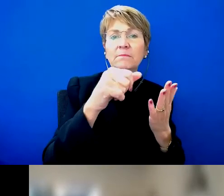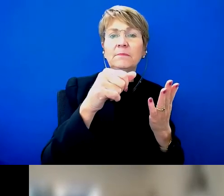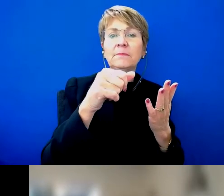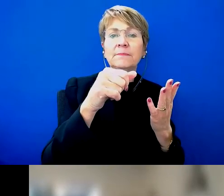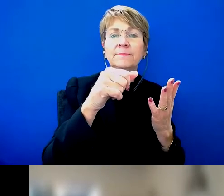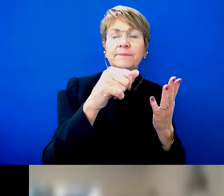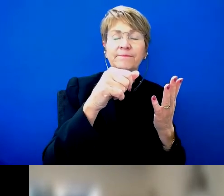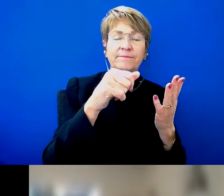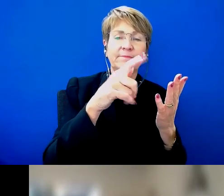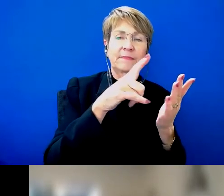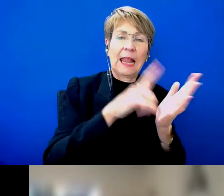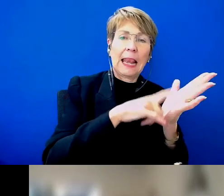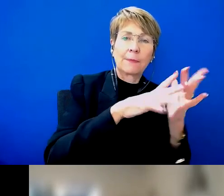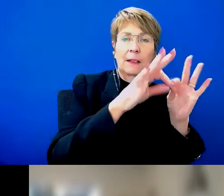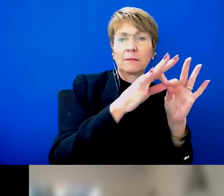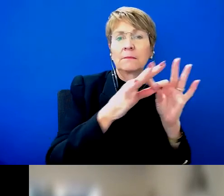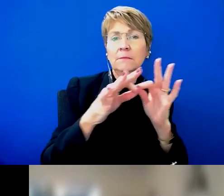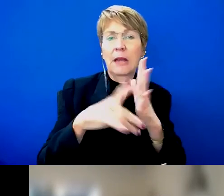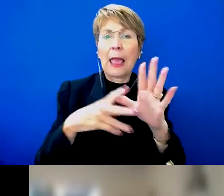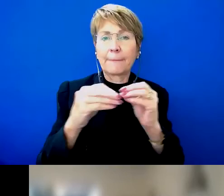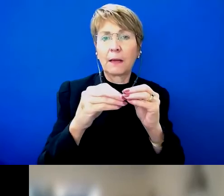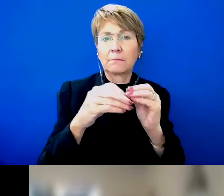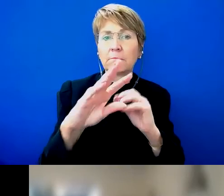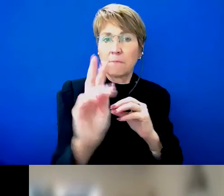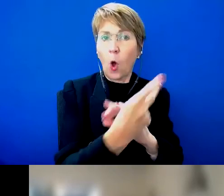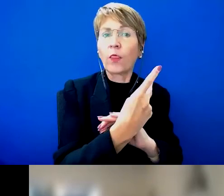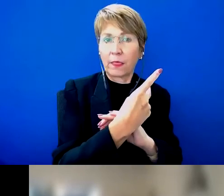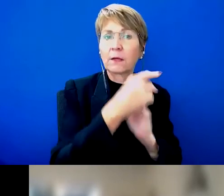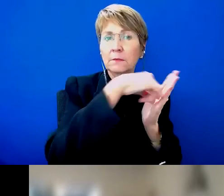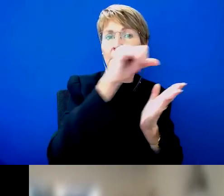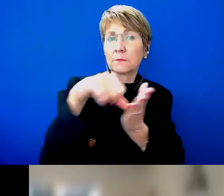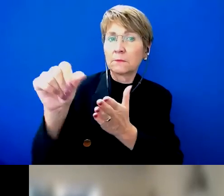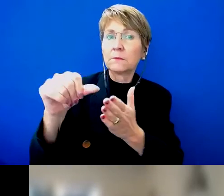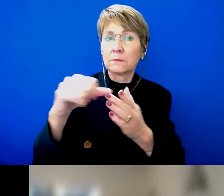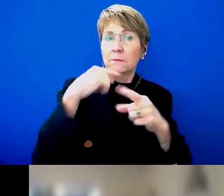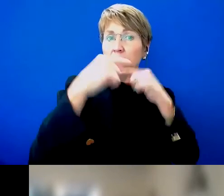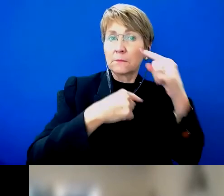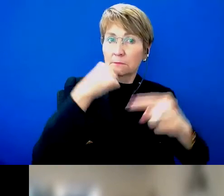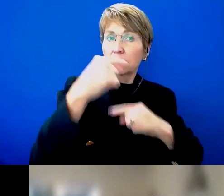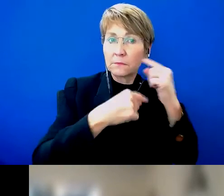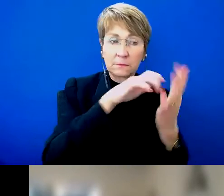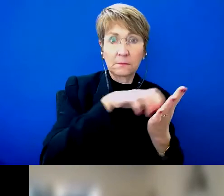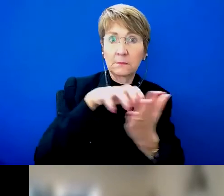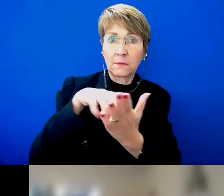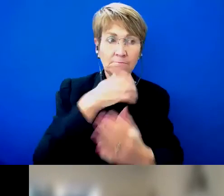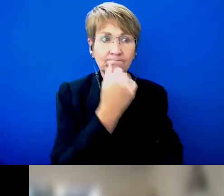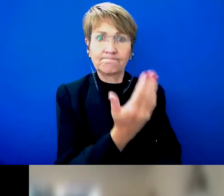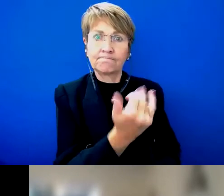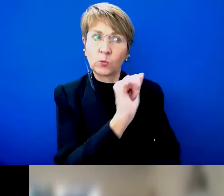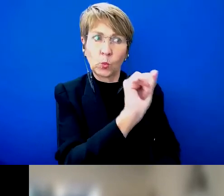the parties with our election issue and asking them to give us an official party response.